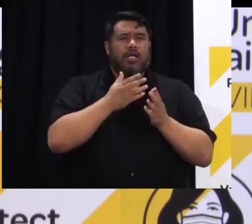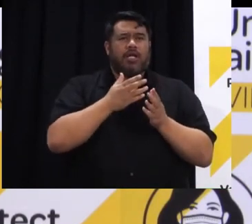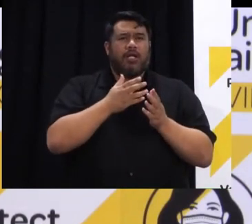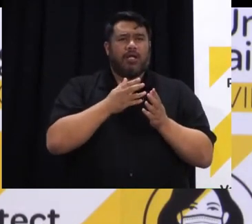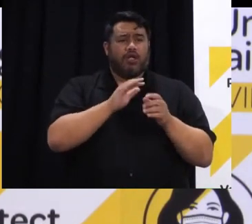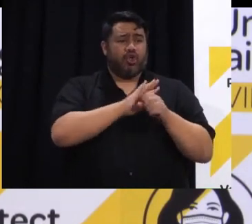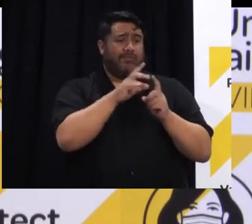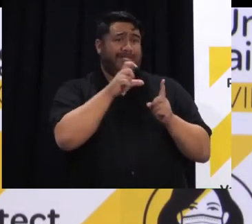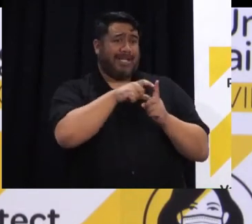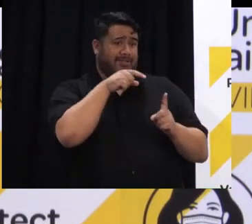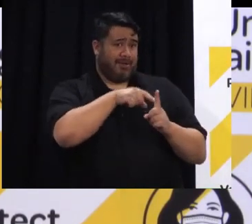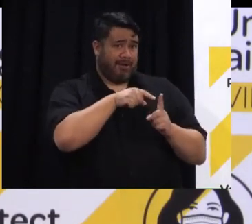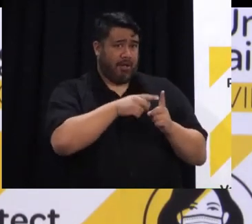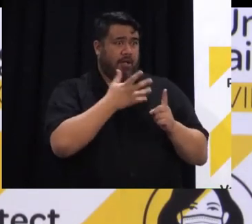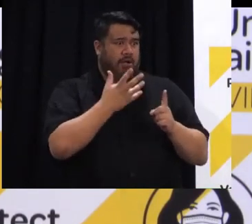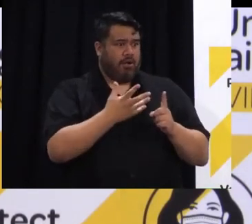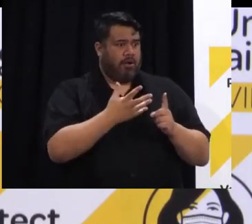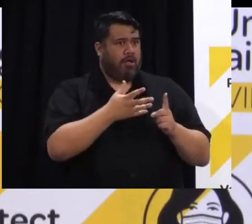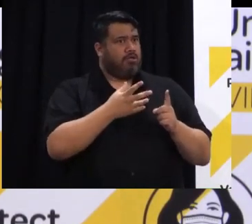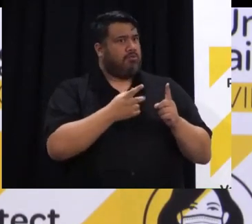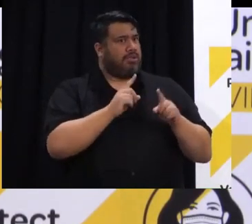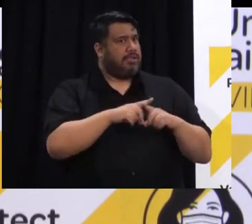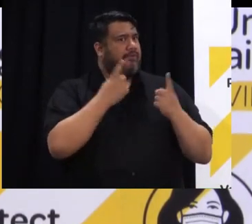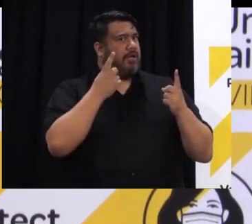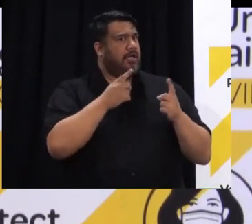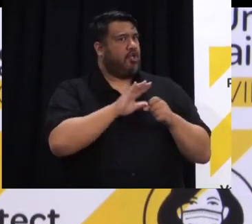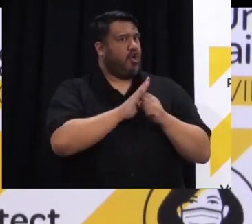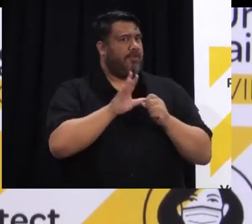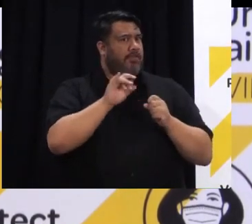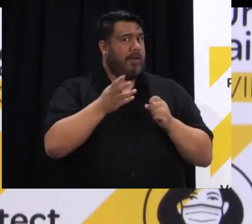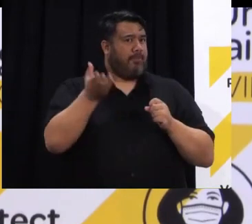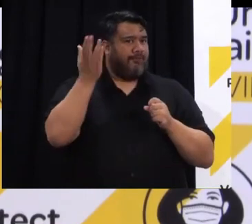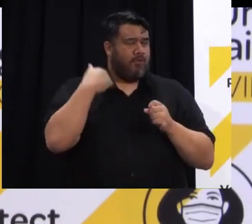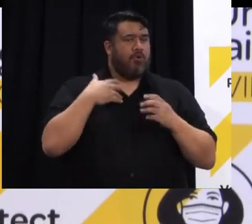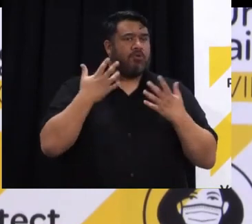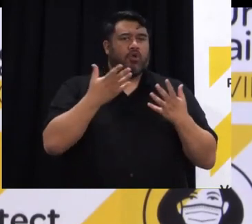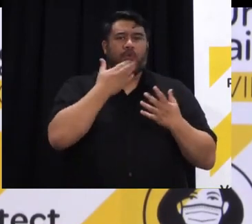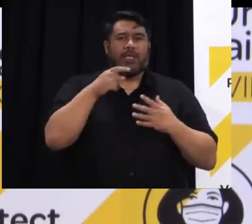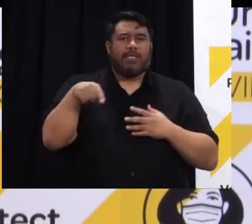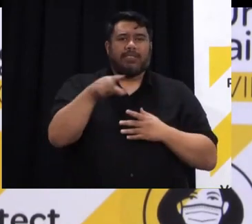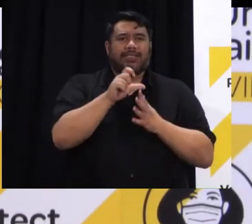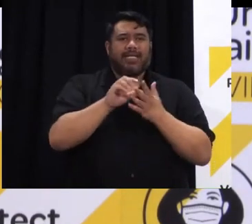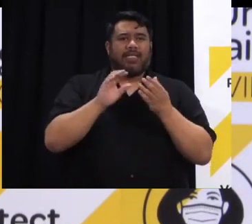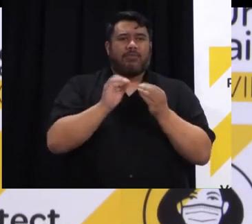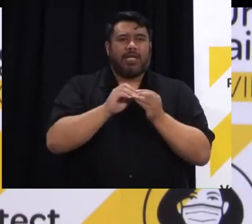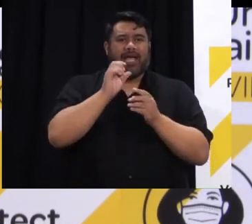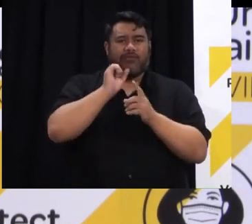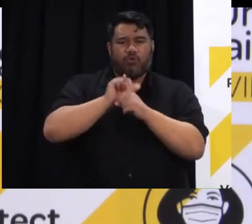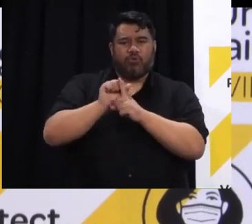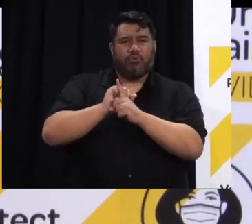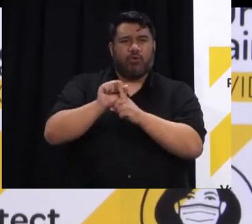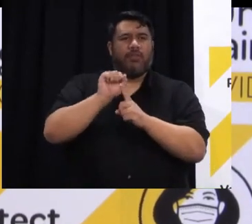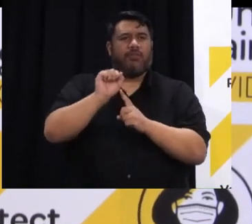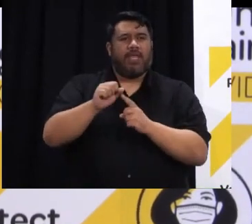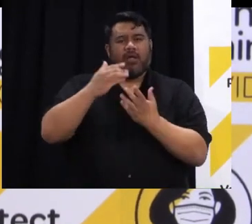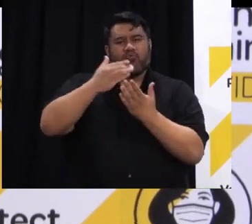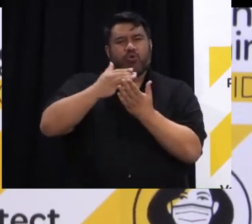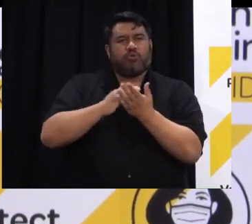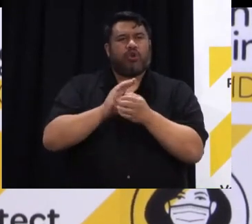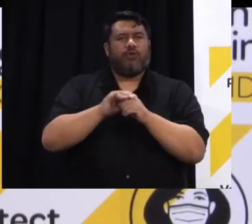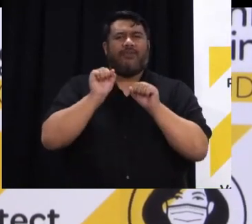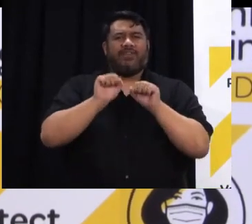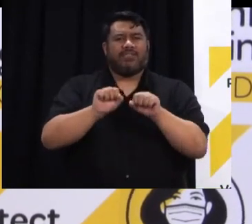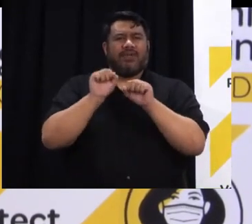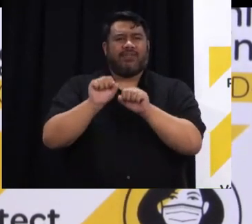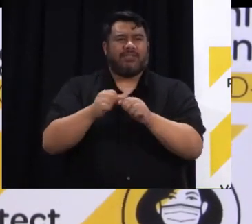Delta as we're doing with a lot of our work and that work's being concluded today so there will be updated guidance which it will be our job is to